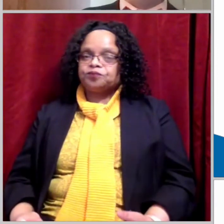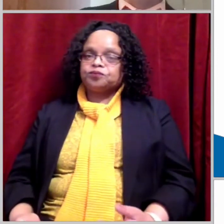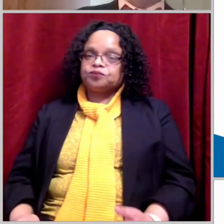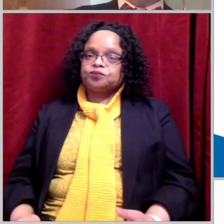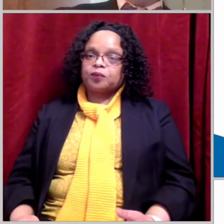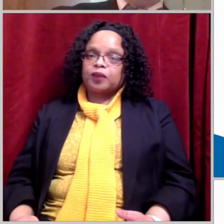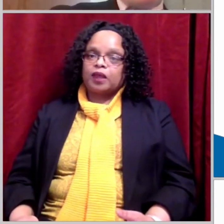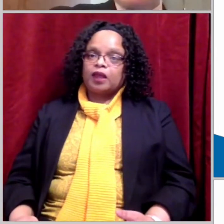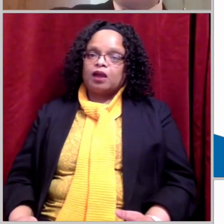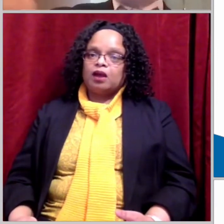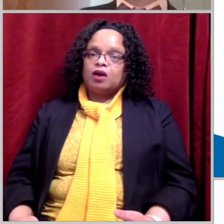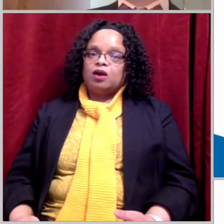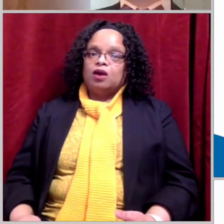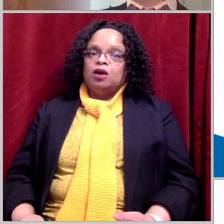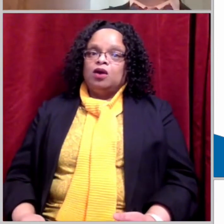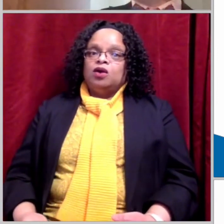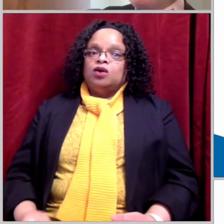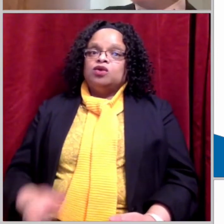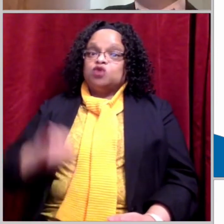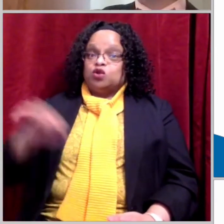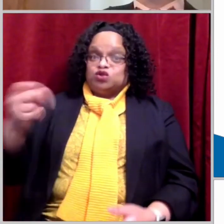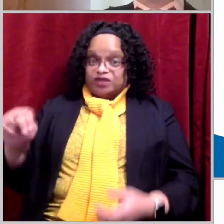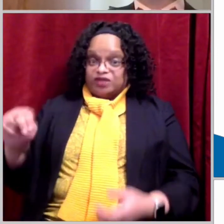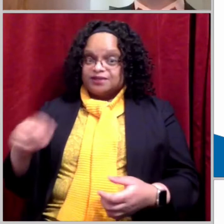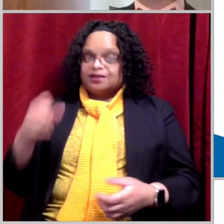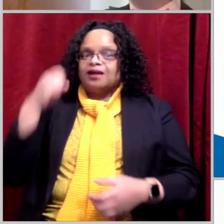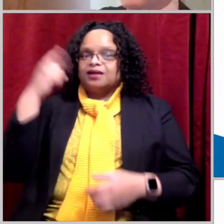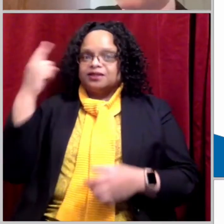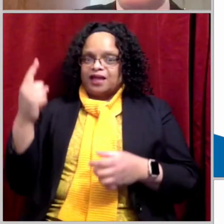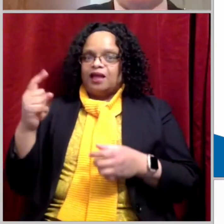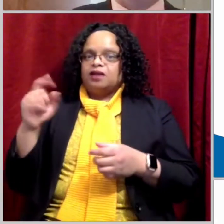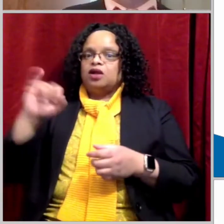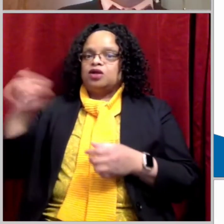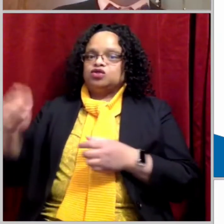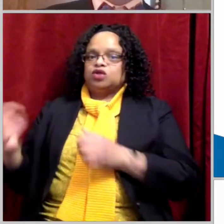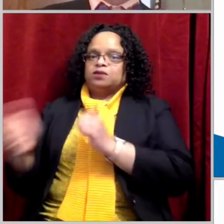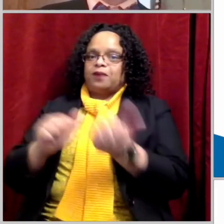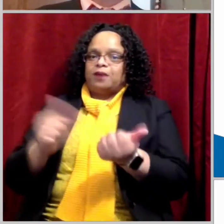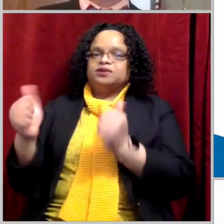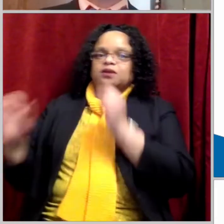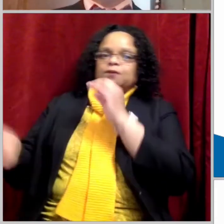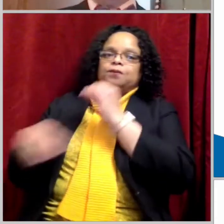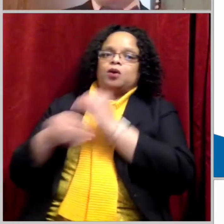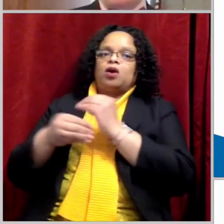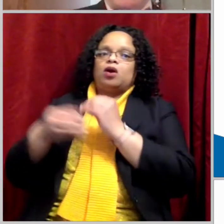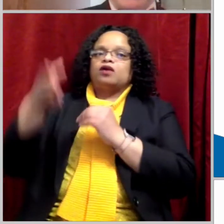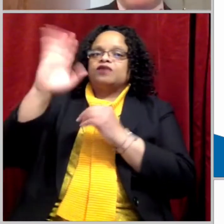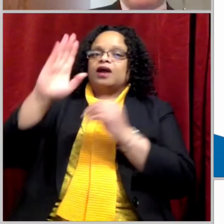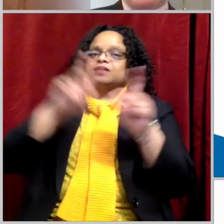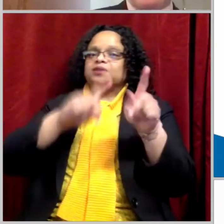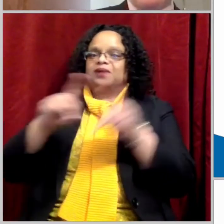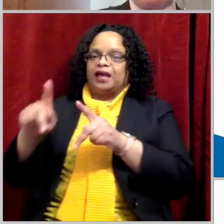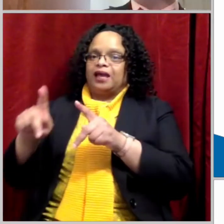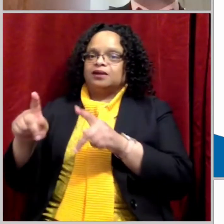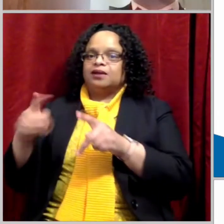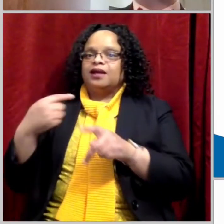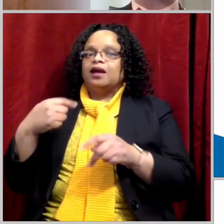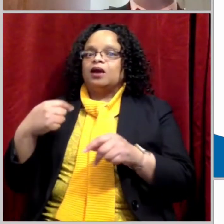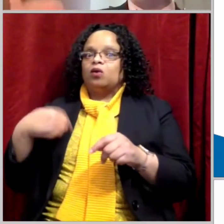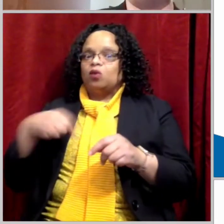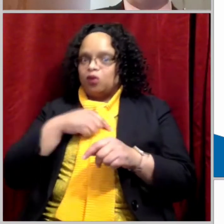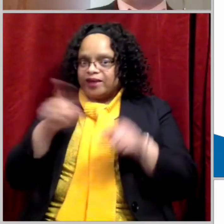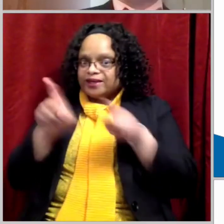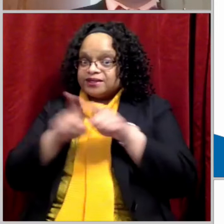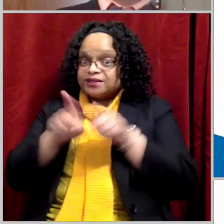recognized, John's baptism was part of God's plan. The will of God. So we too, as his church and as